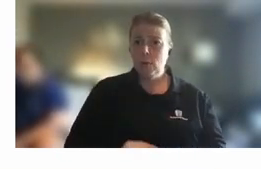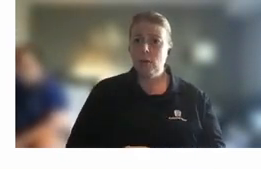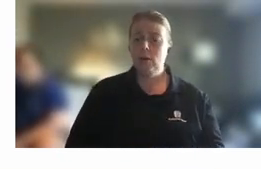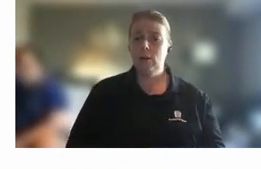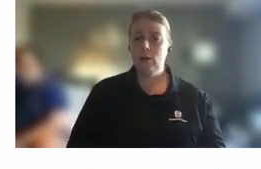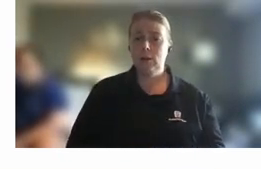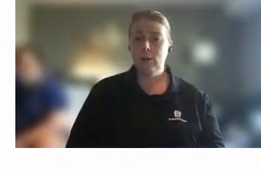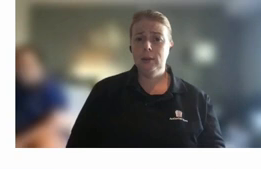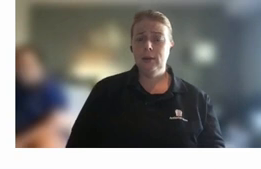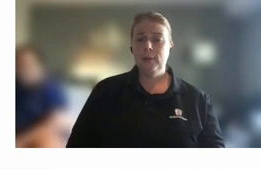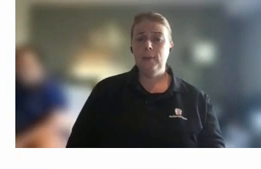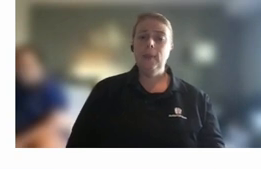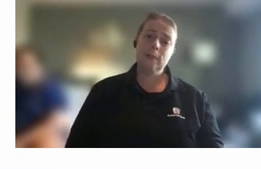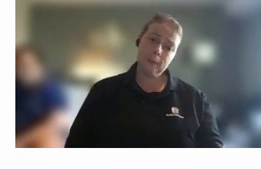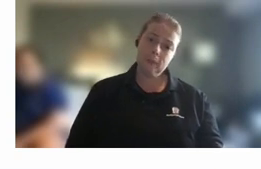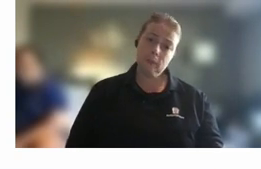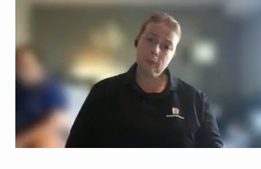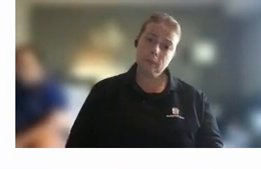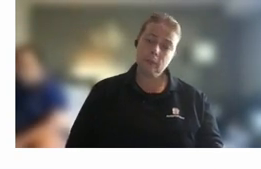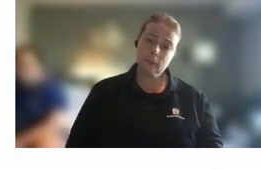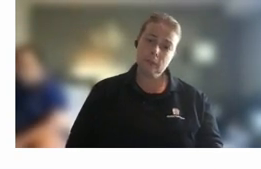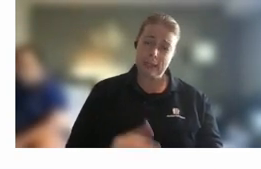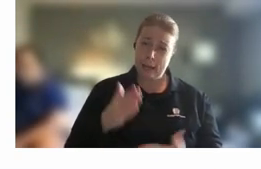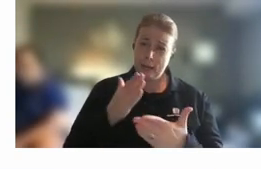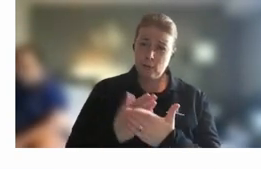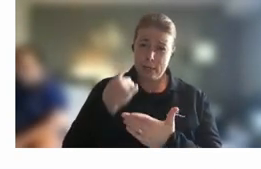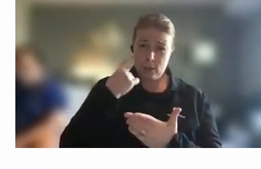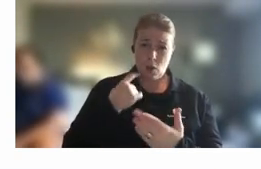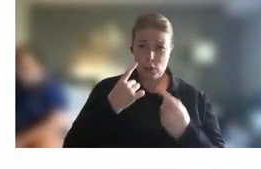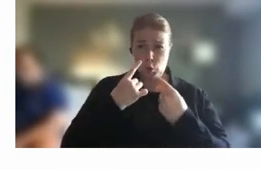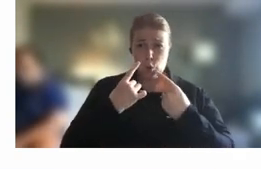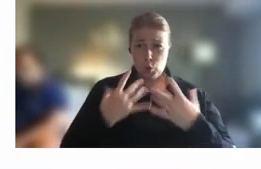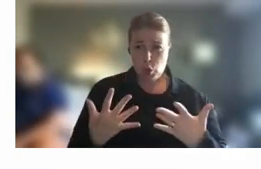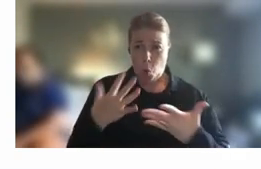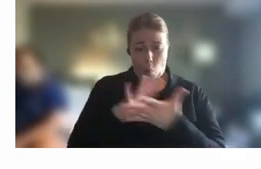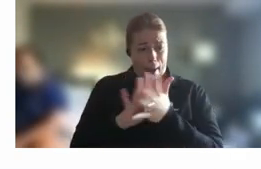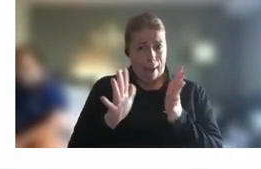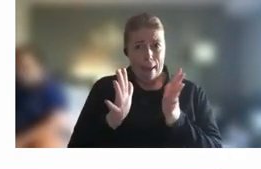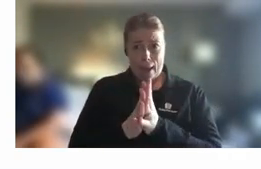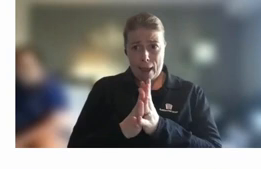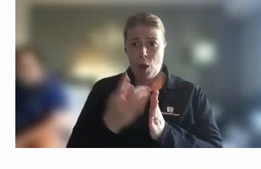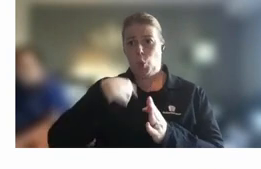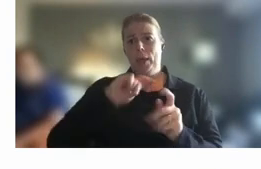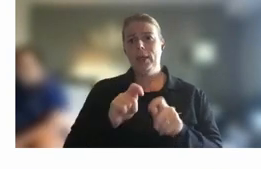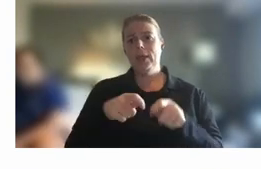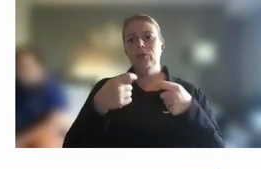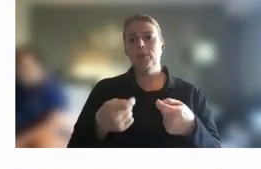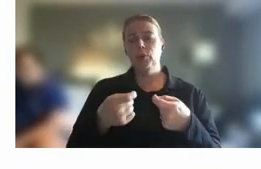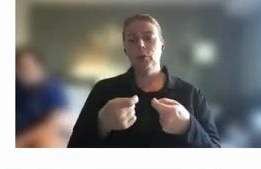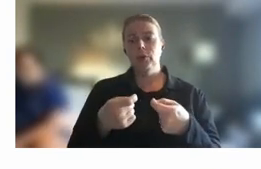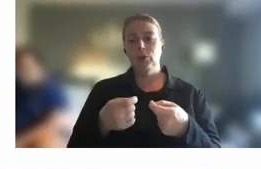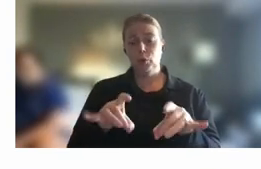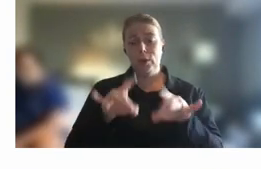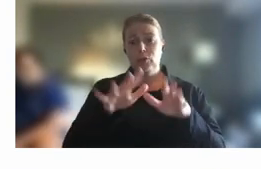uh externally uh really trying to bring out the ways in which we do contribute to broader australian